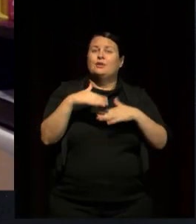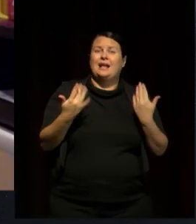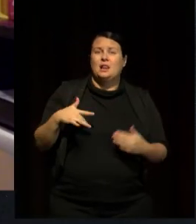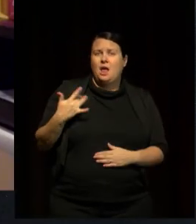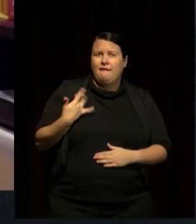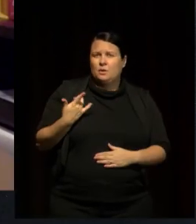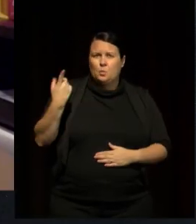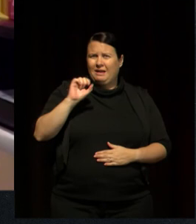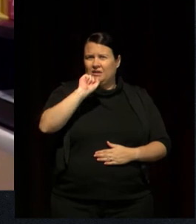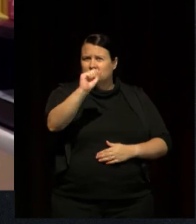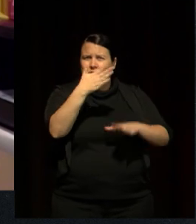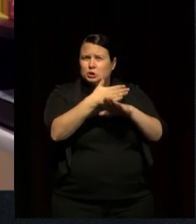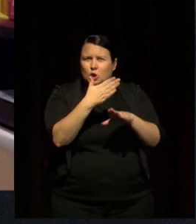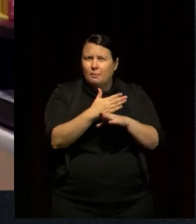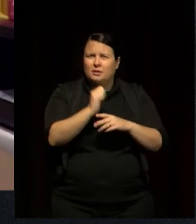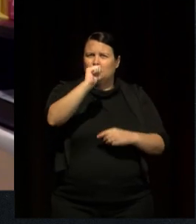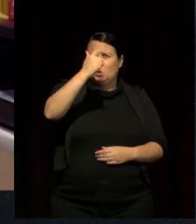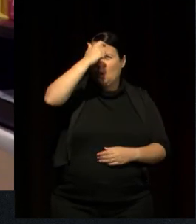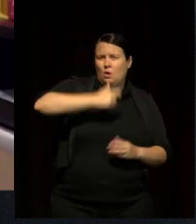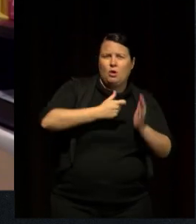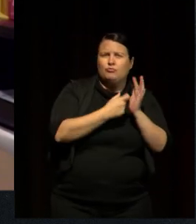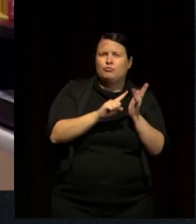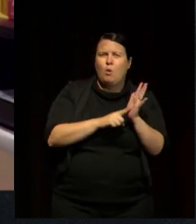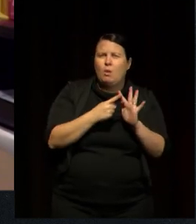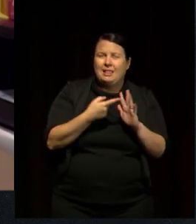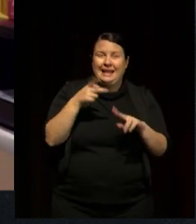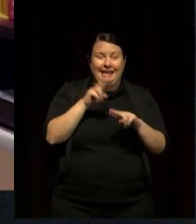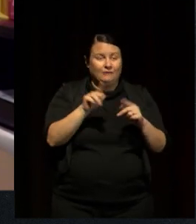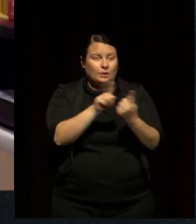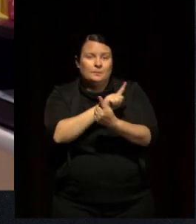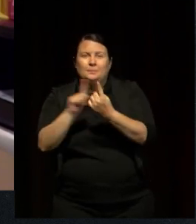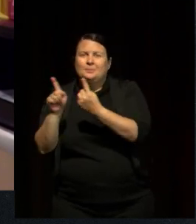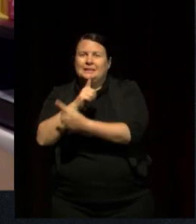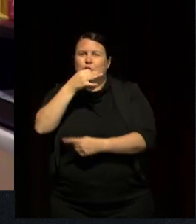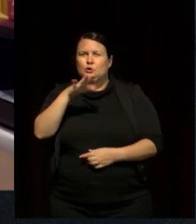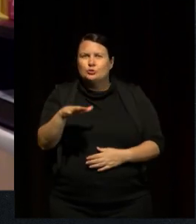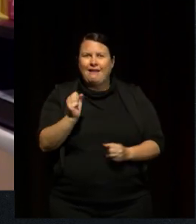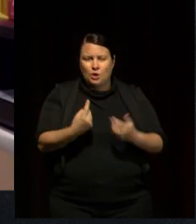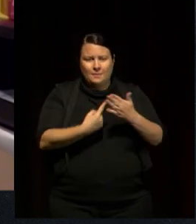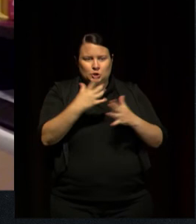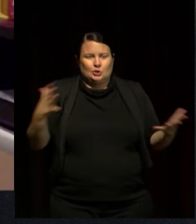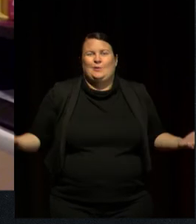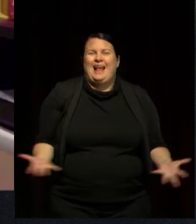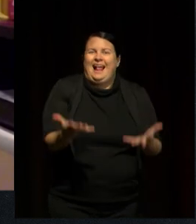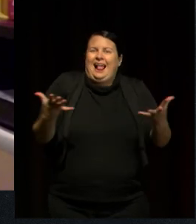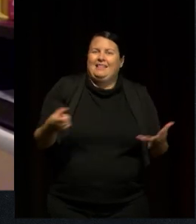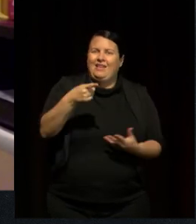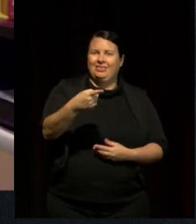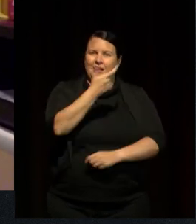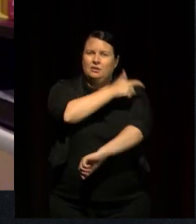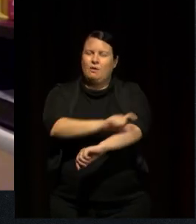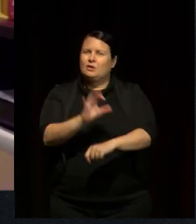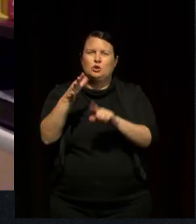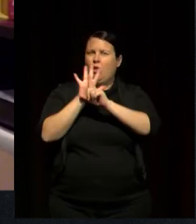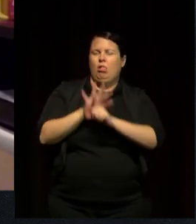do, whatever your job, whatever your role, if you get to meet children, you'll get an opportunity to do that elevation. In my